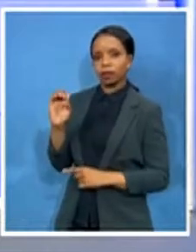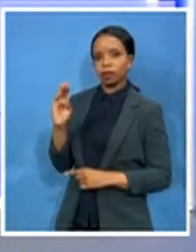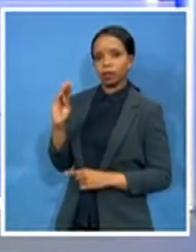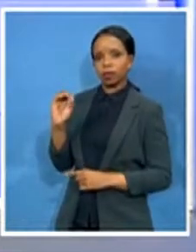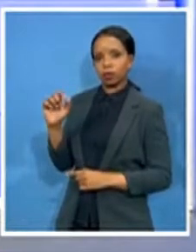progresses